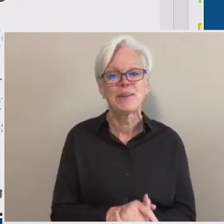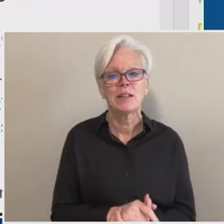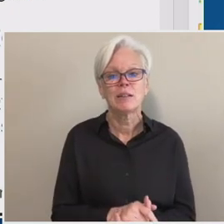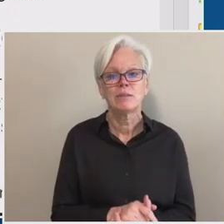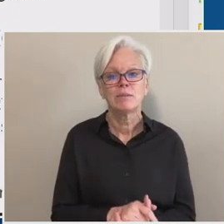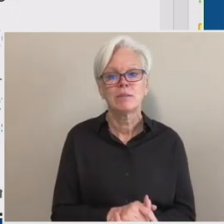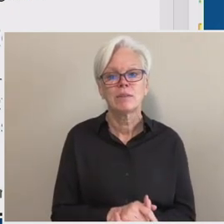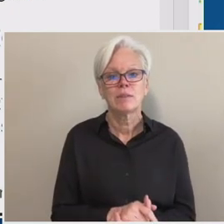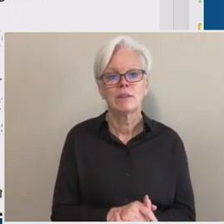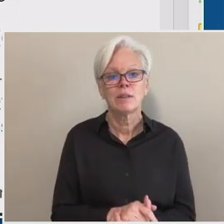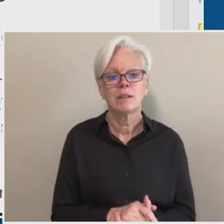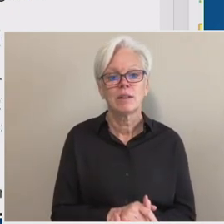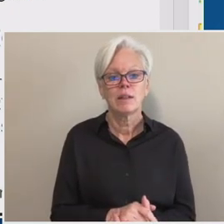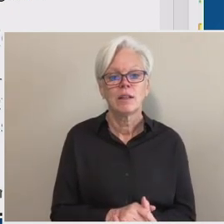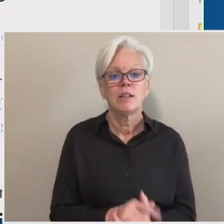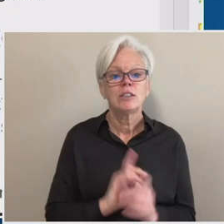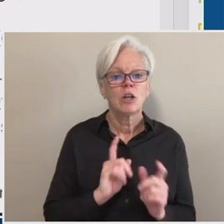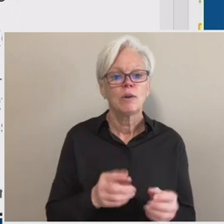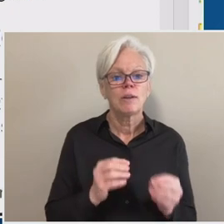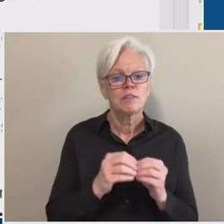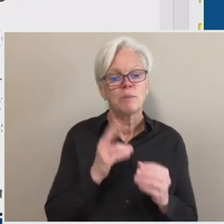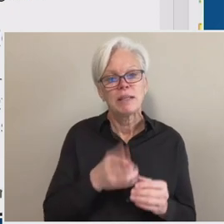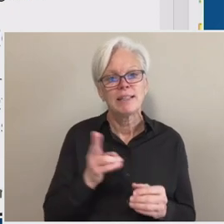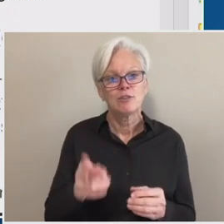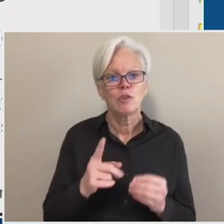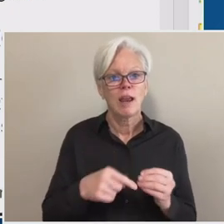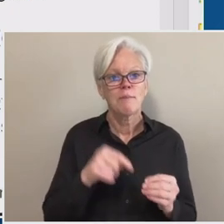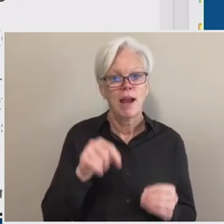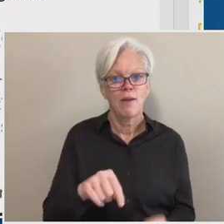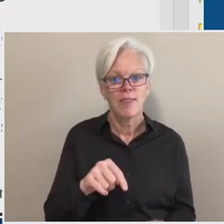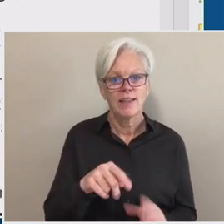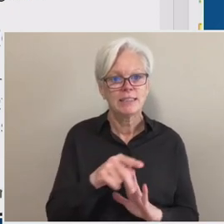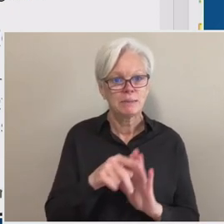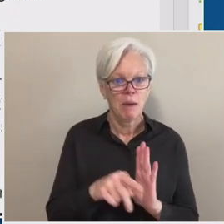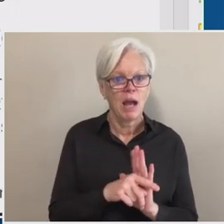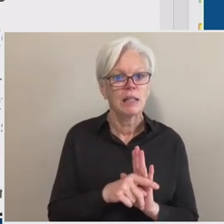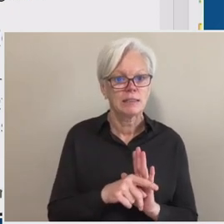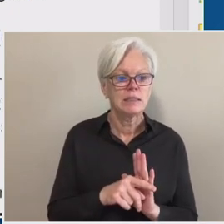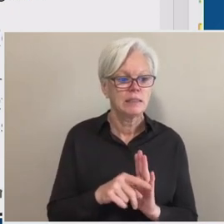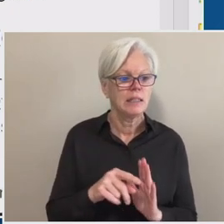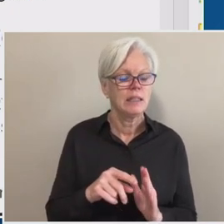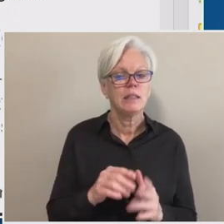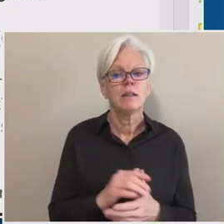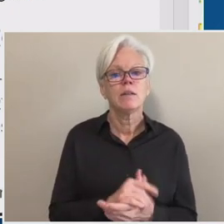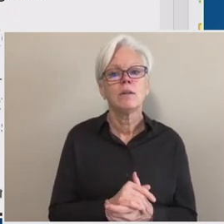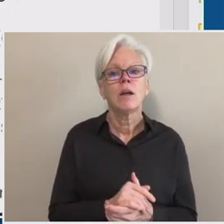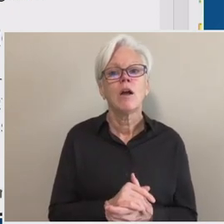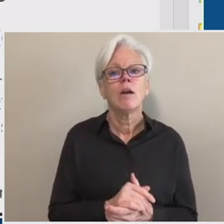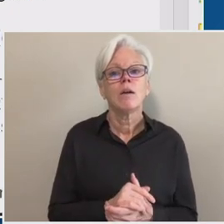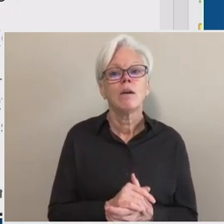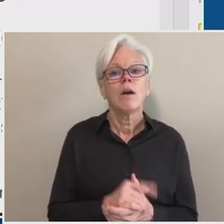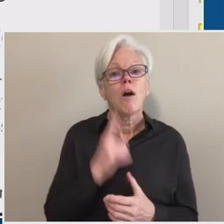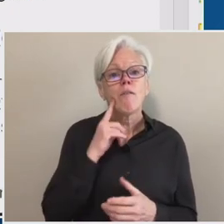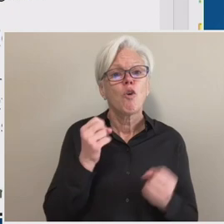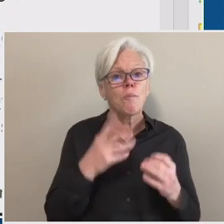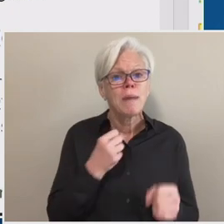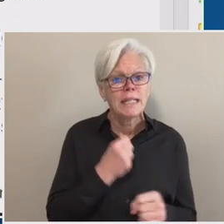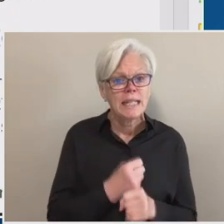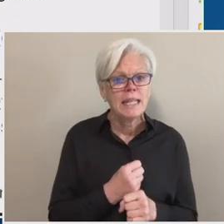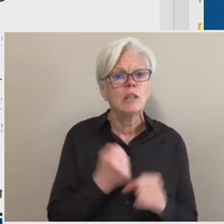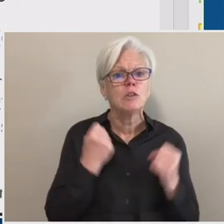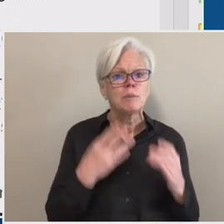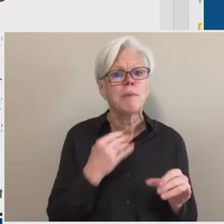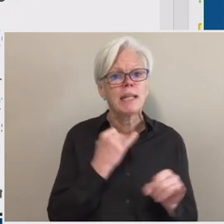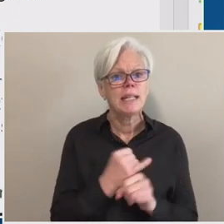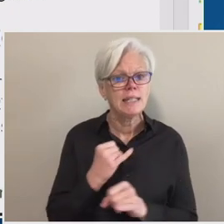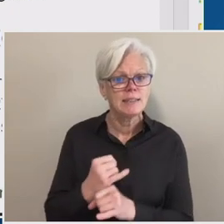more history about this particular area of policy. For many years, many institutions have